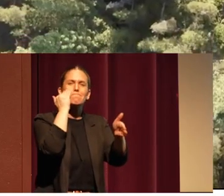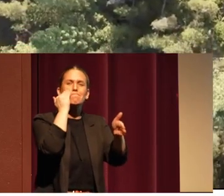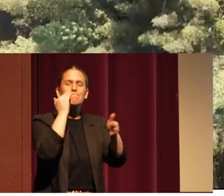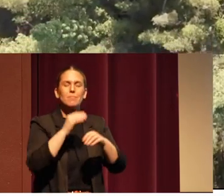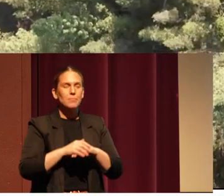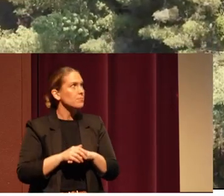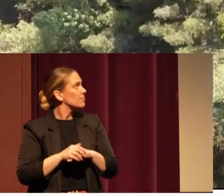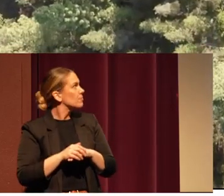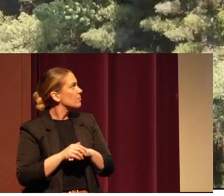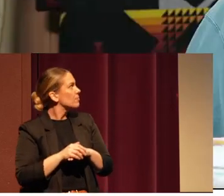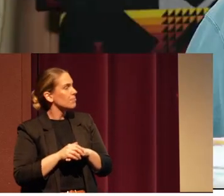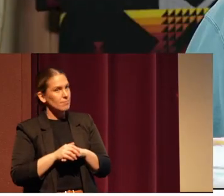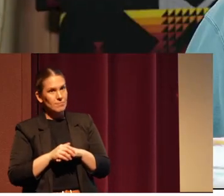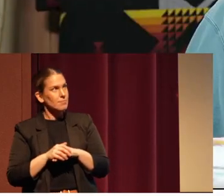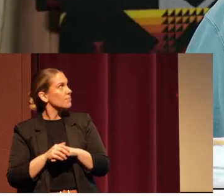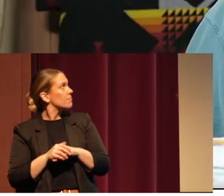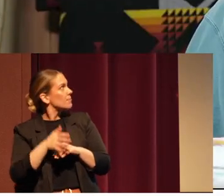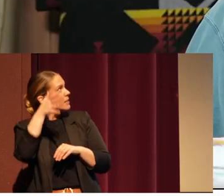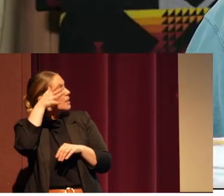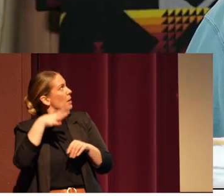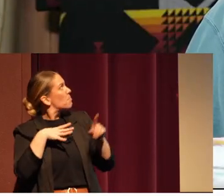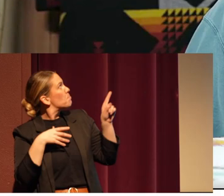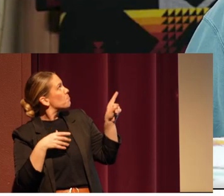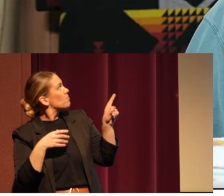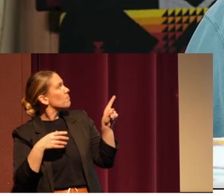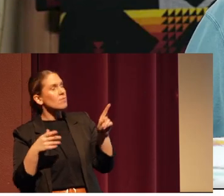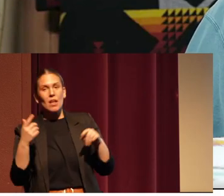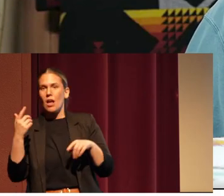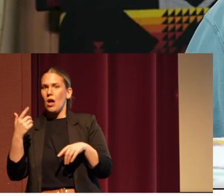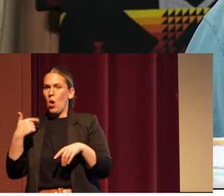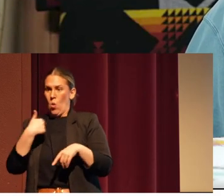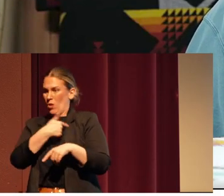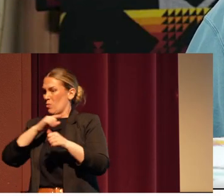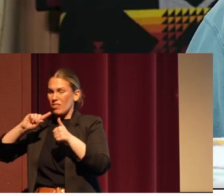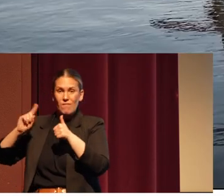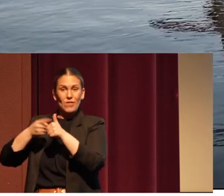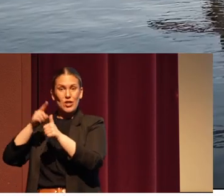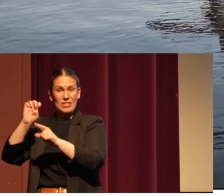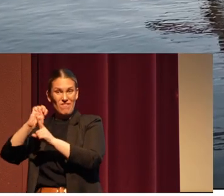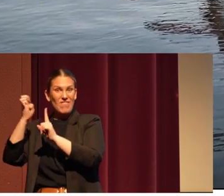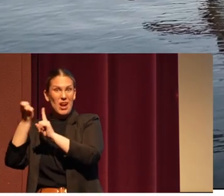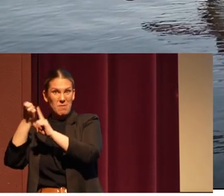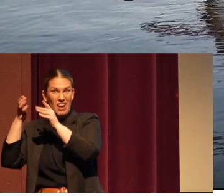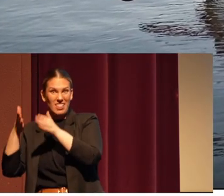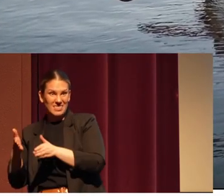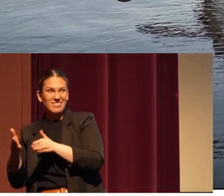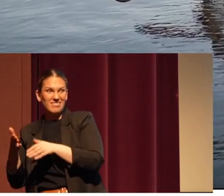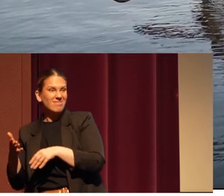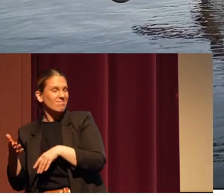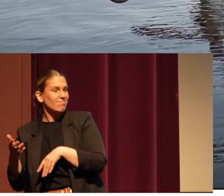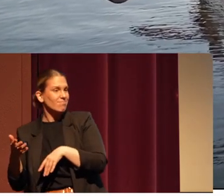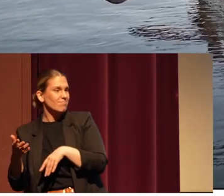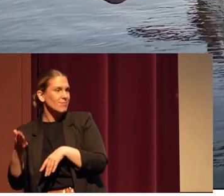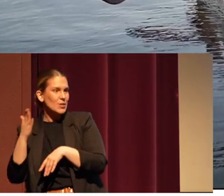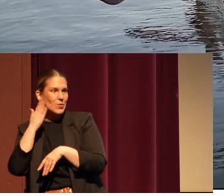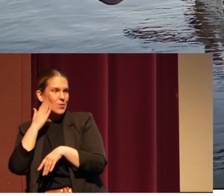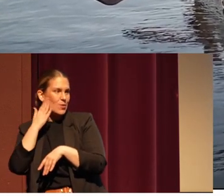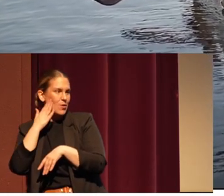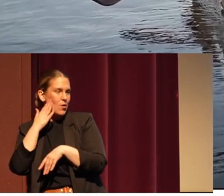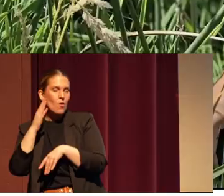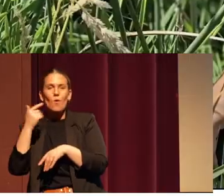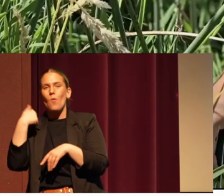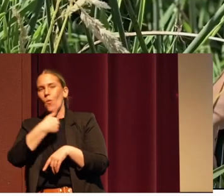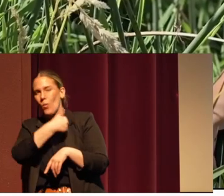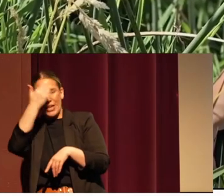our tribe being the very first environmentalist, we had learned saying, you never took all the eggs out of a